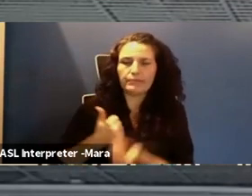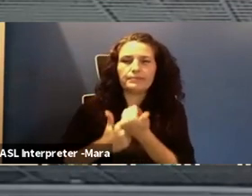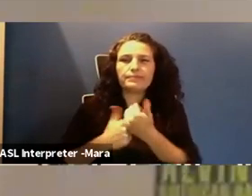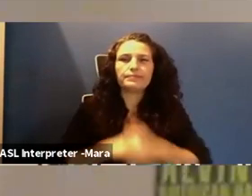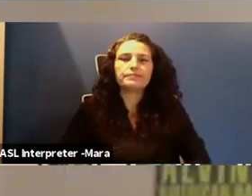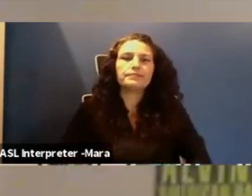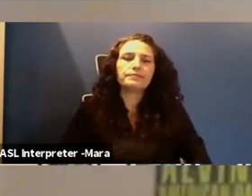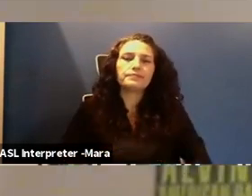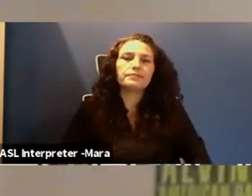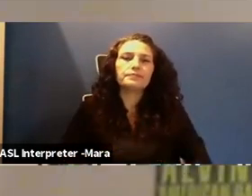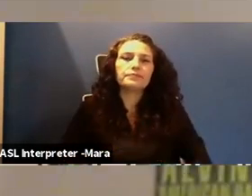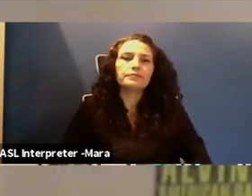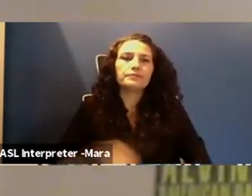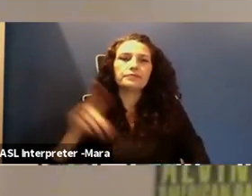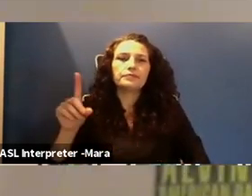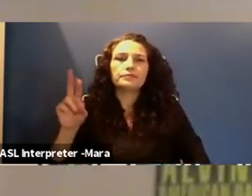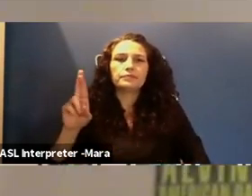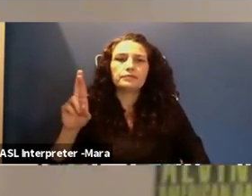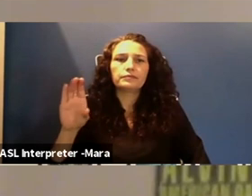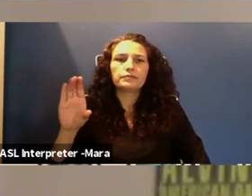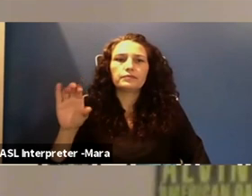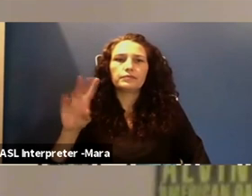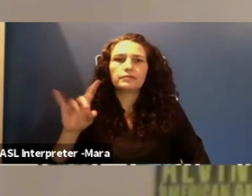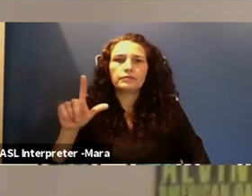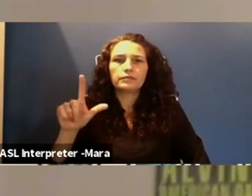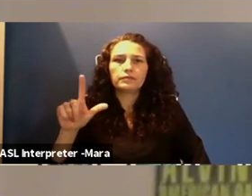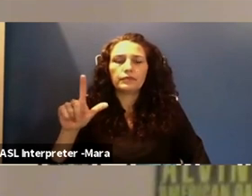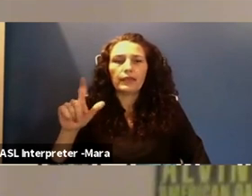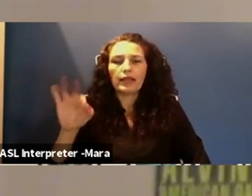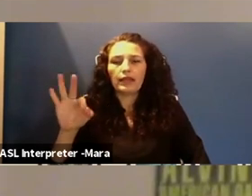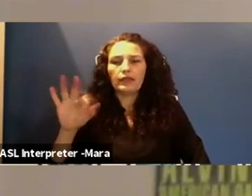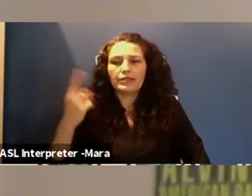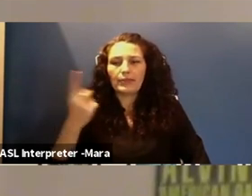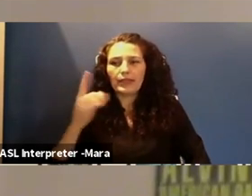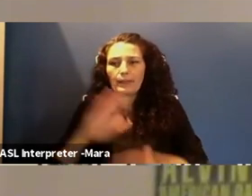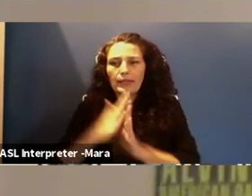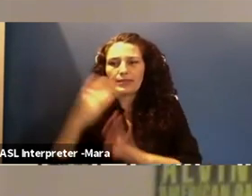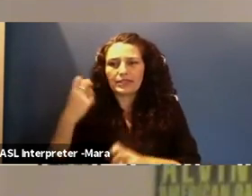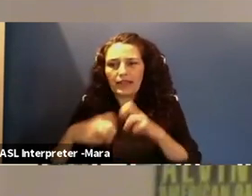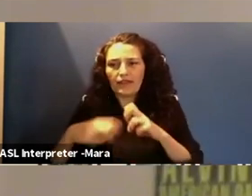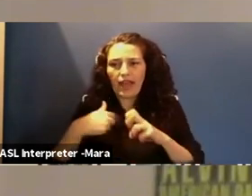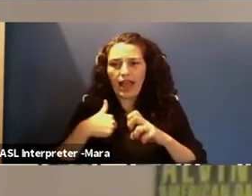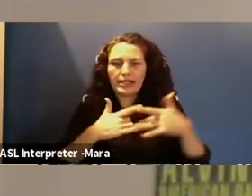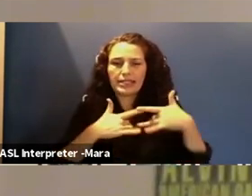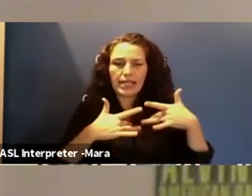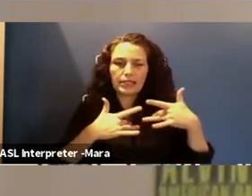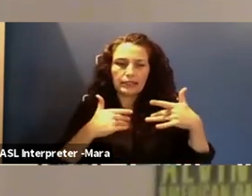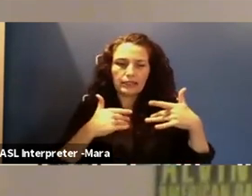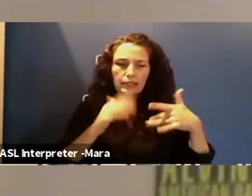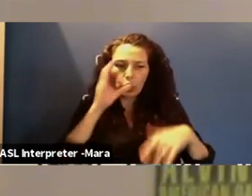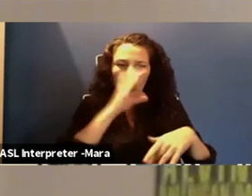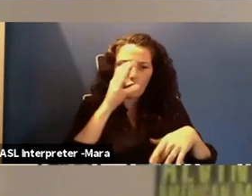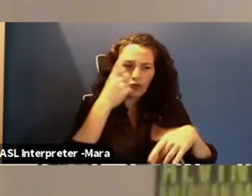I think for me, what I tend to lean into when things get difficult is community. And for some